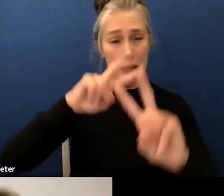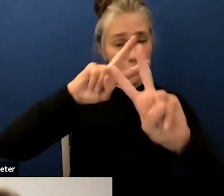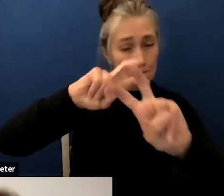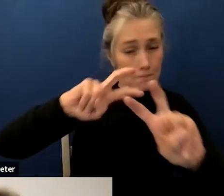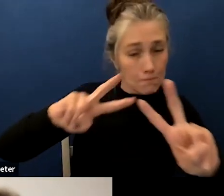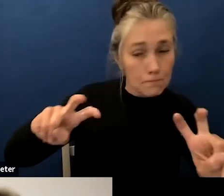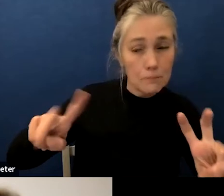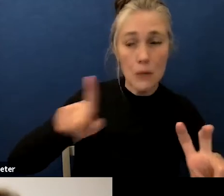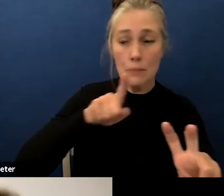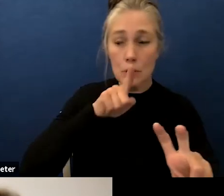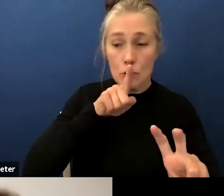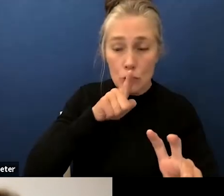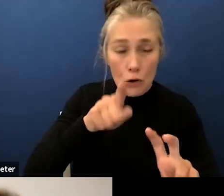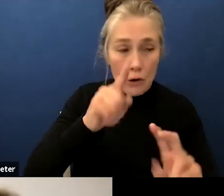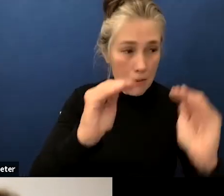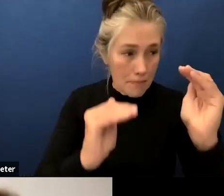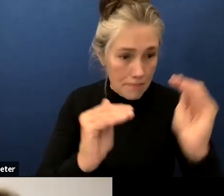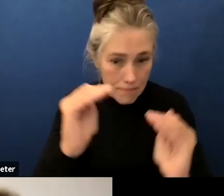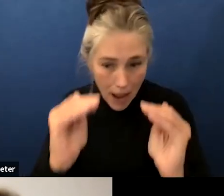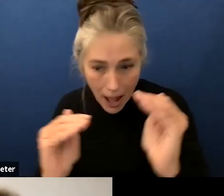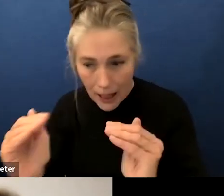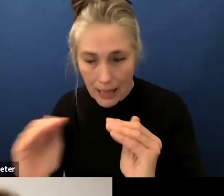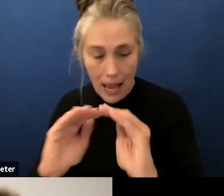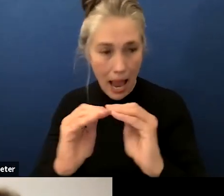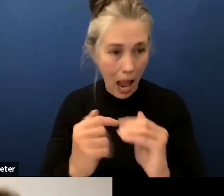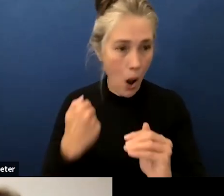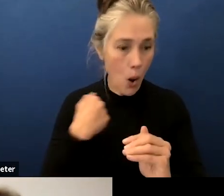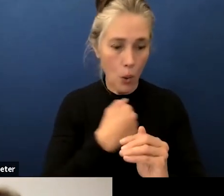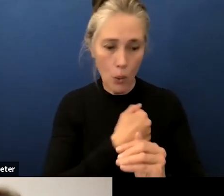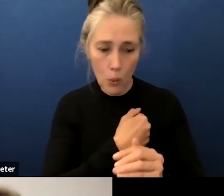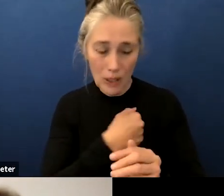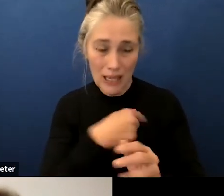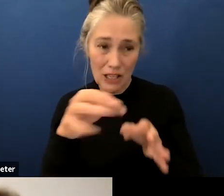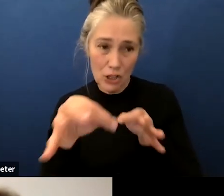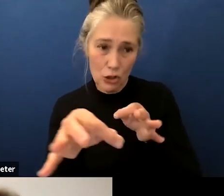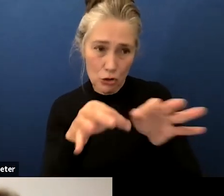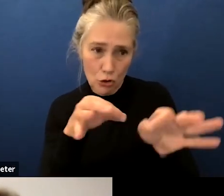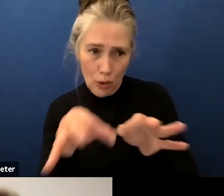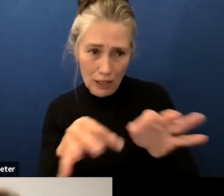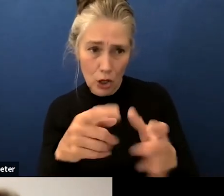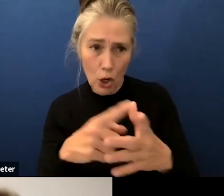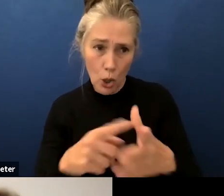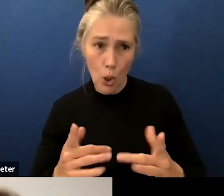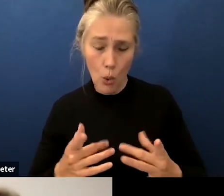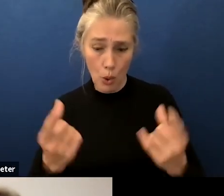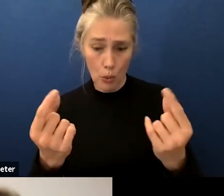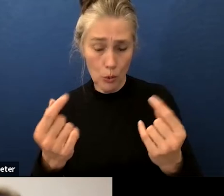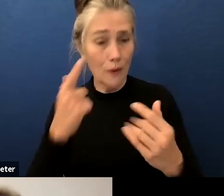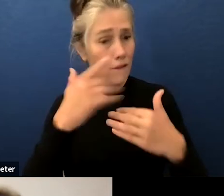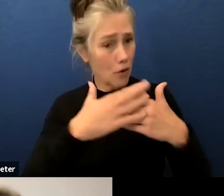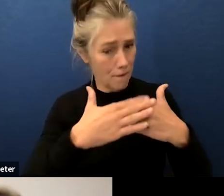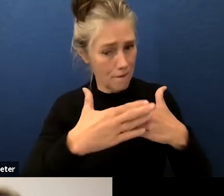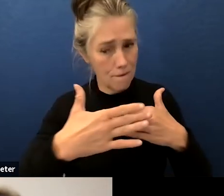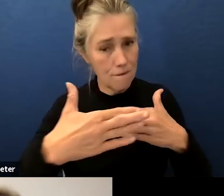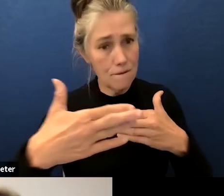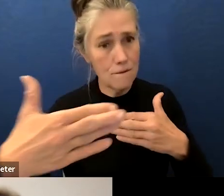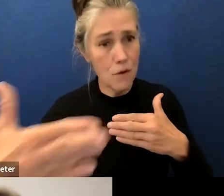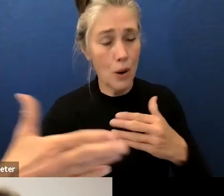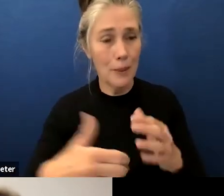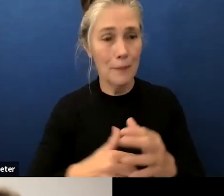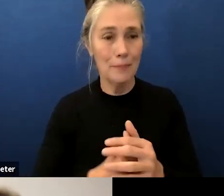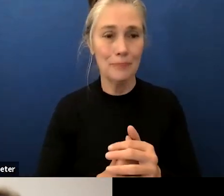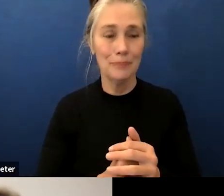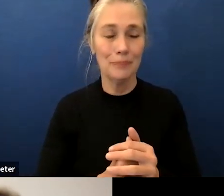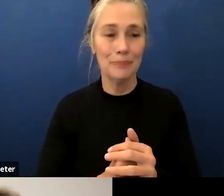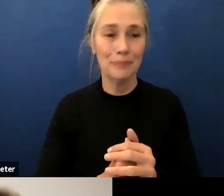more balanced way of how we're giving direction what we're doing in terms of um how we go forward and I think if nothing we